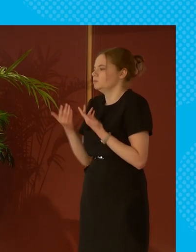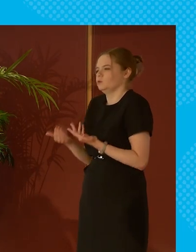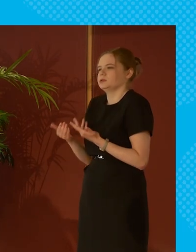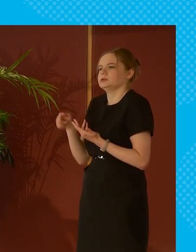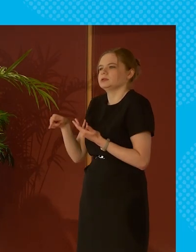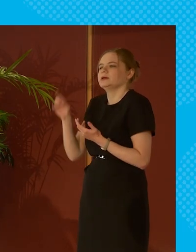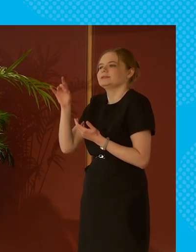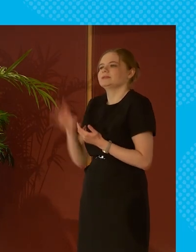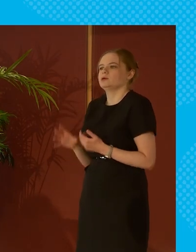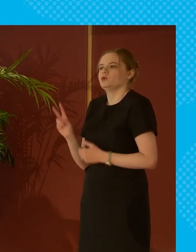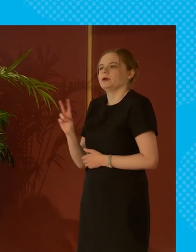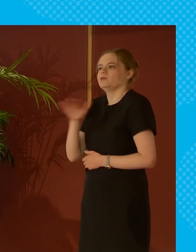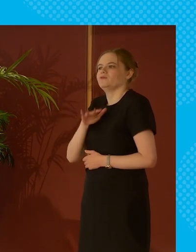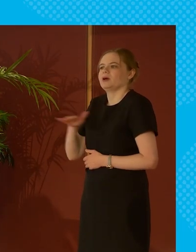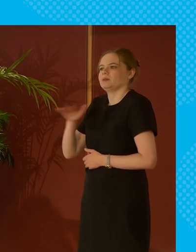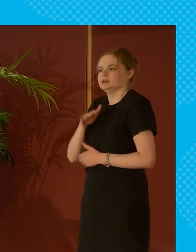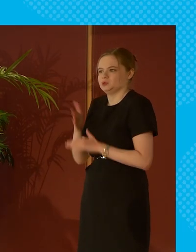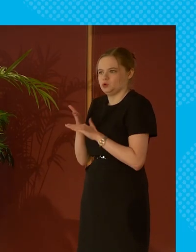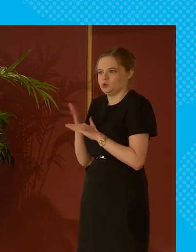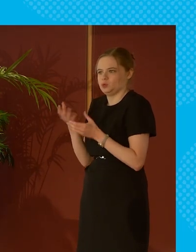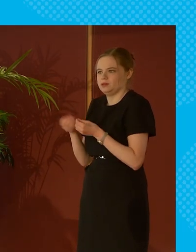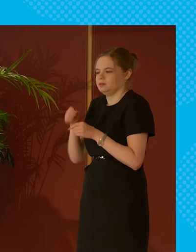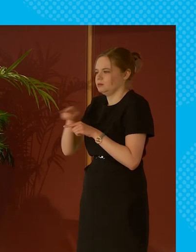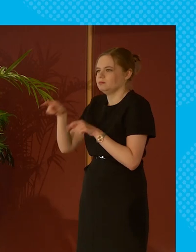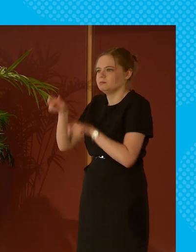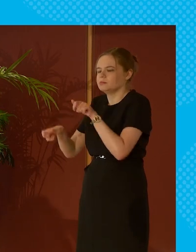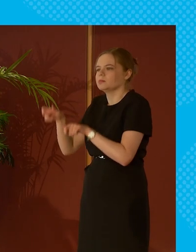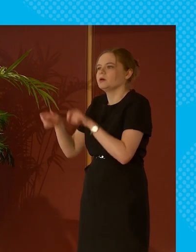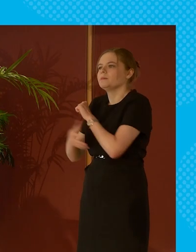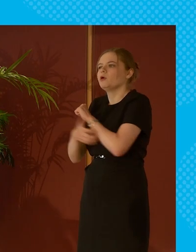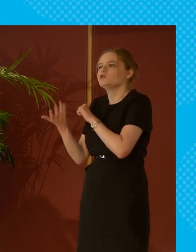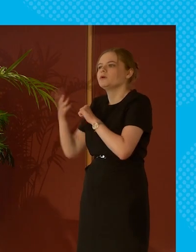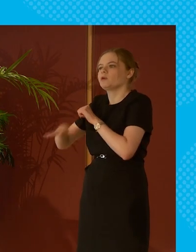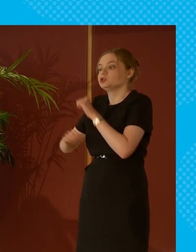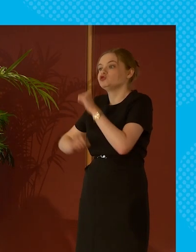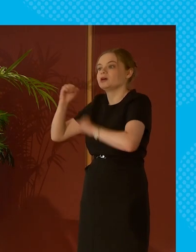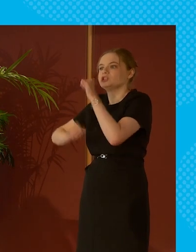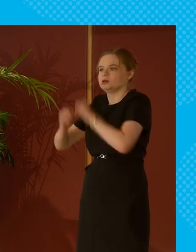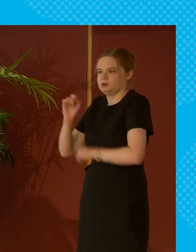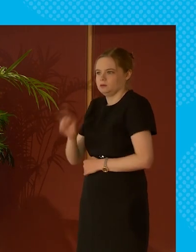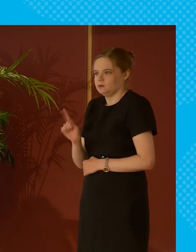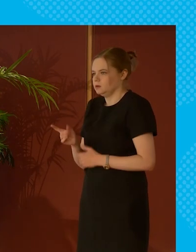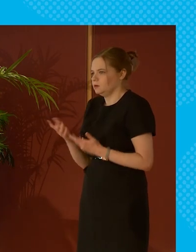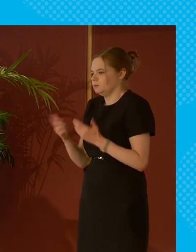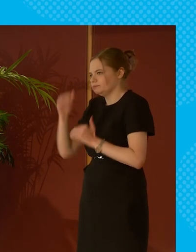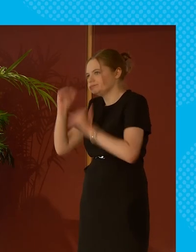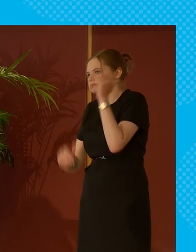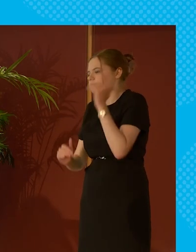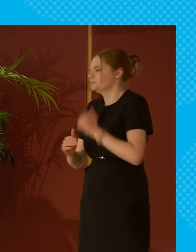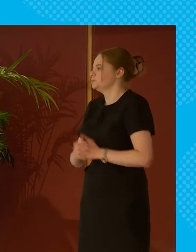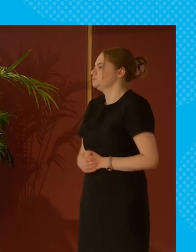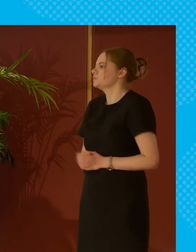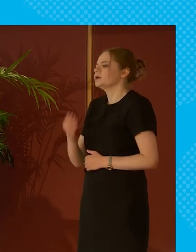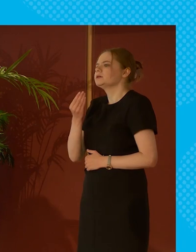families we work with experience are structural in nature there's been a a real drive in